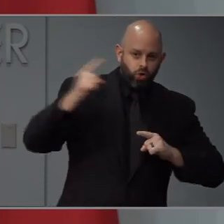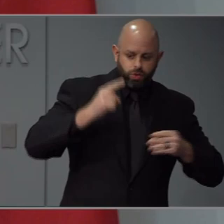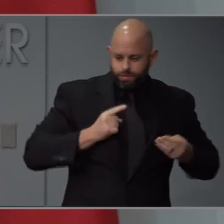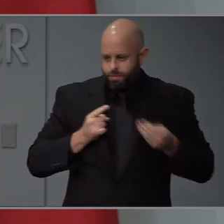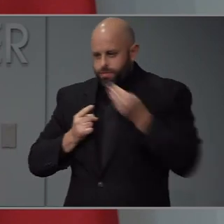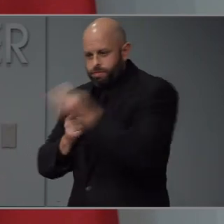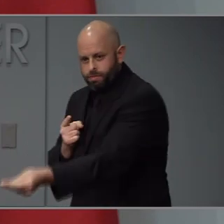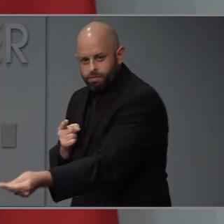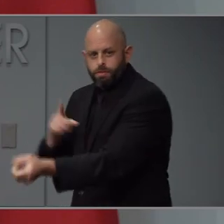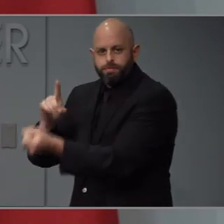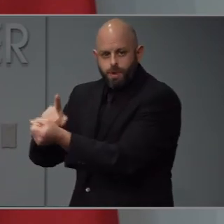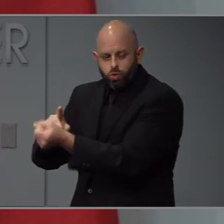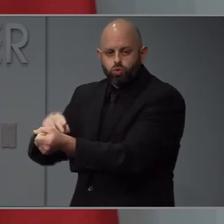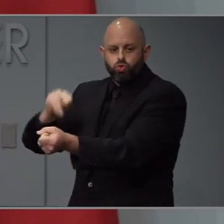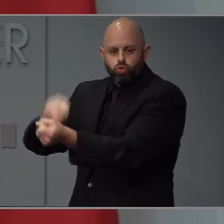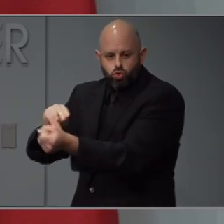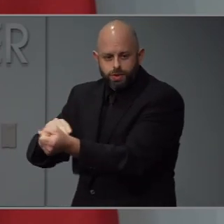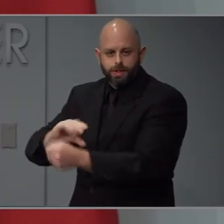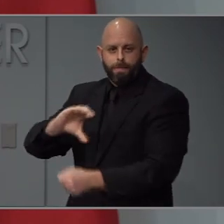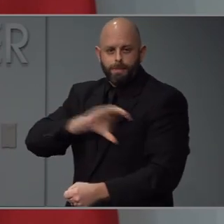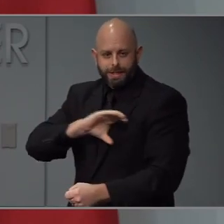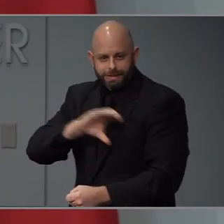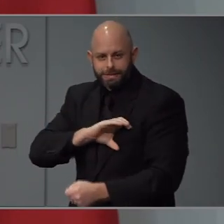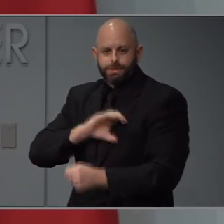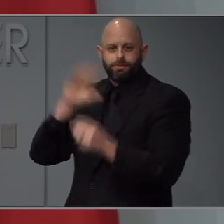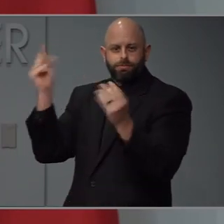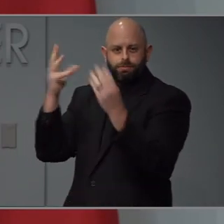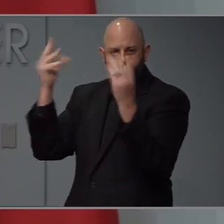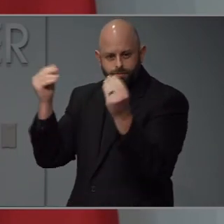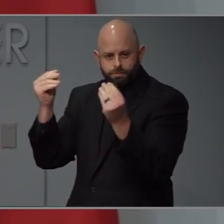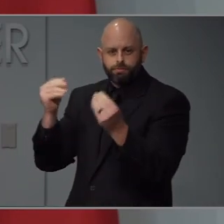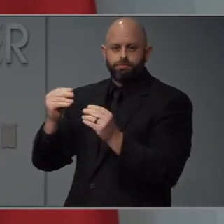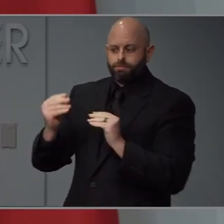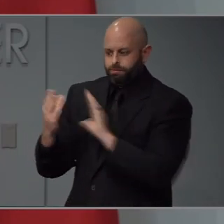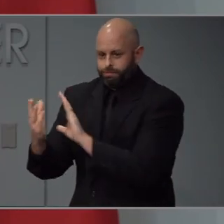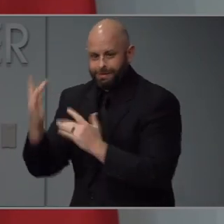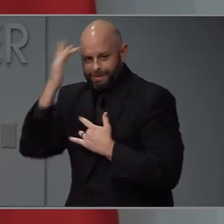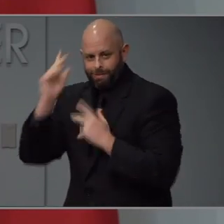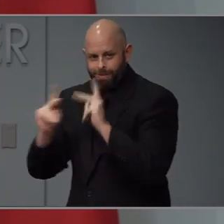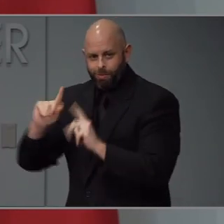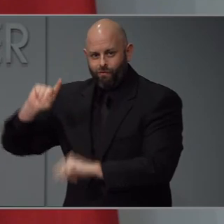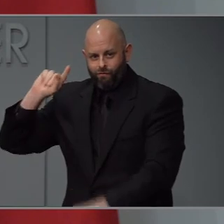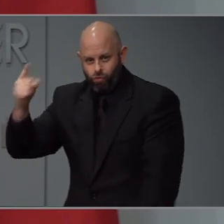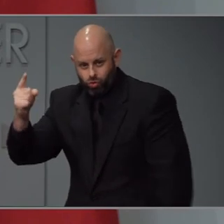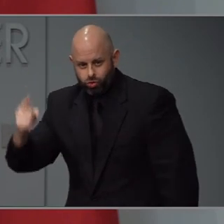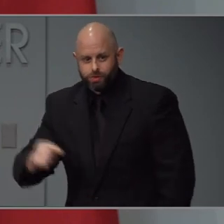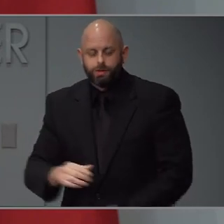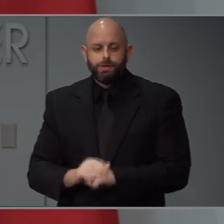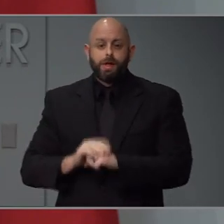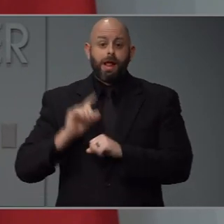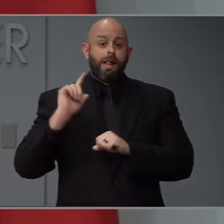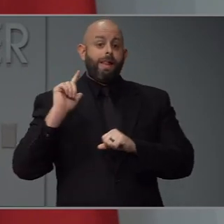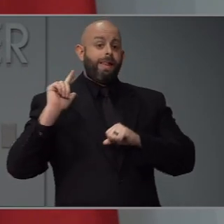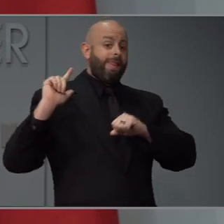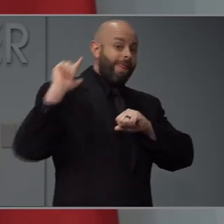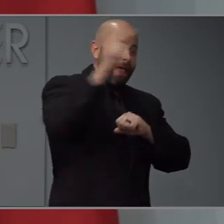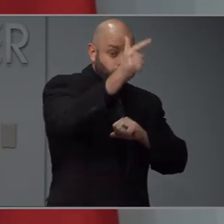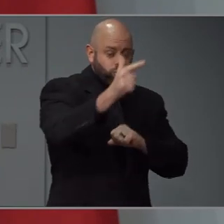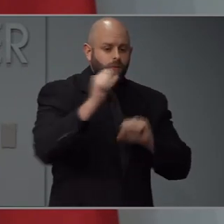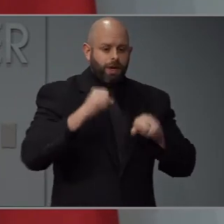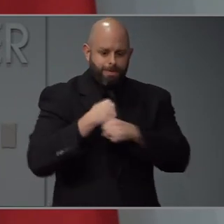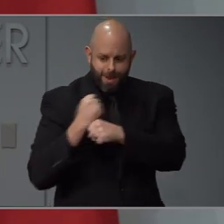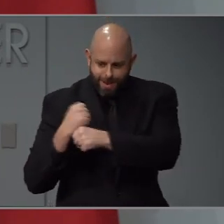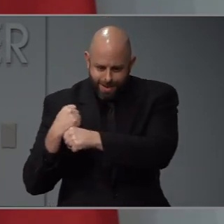responders, those that are working in our higher risk settings. Then as we think out to the future when supply lines are better.